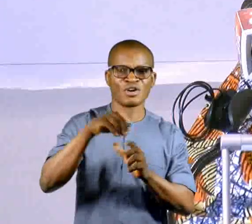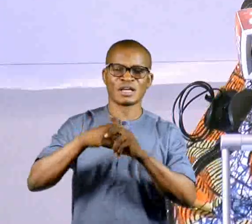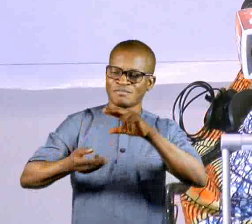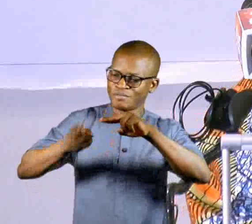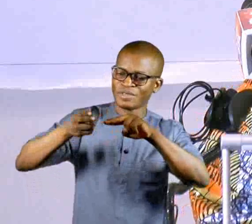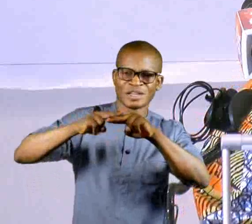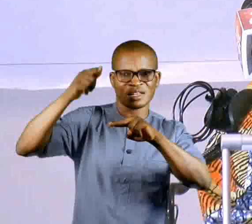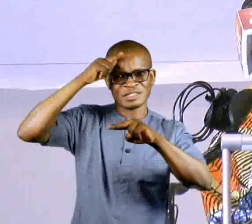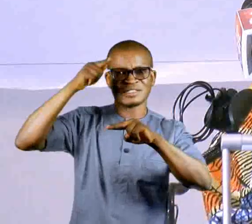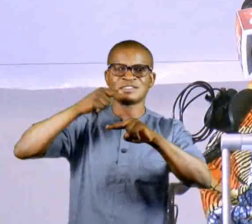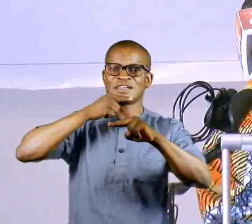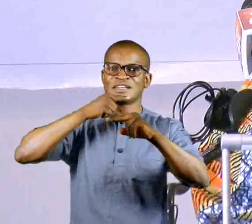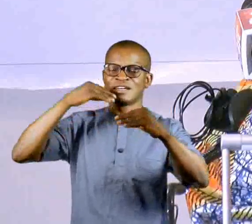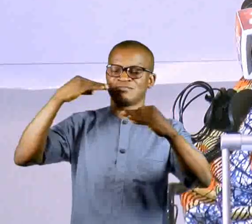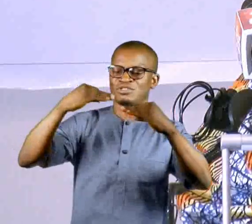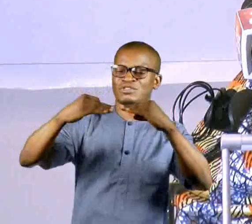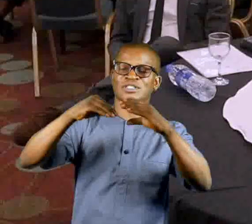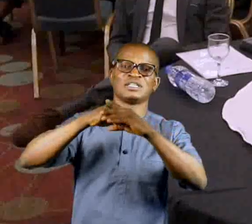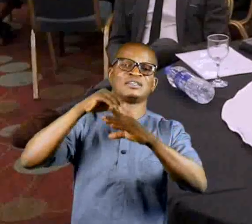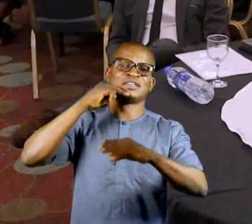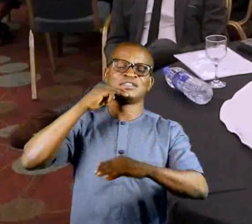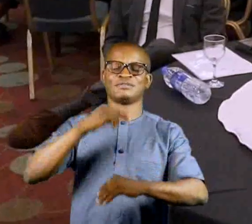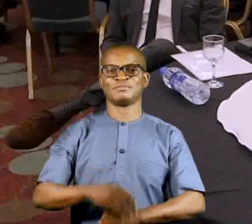enhancing gender justice in Nigeria.